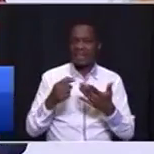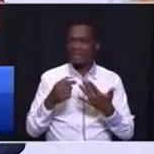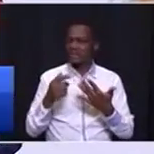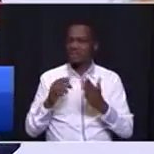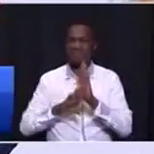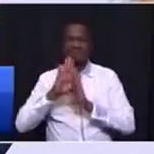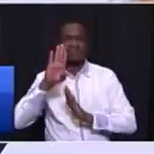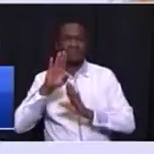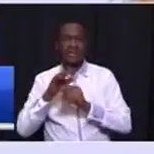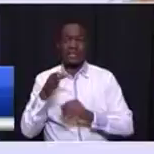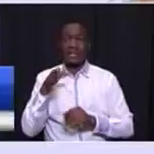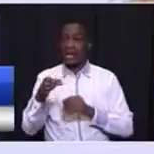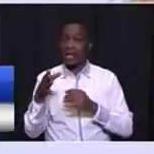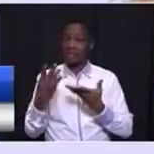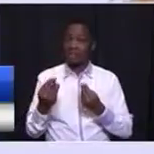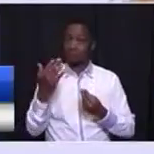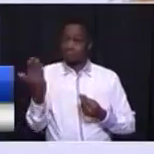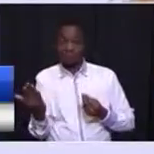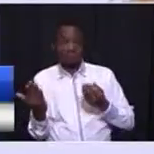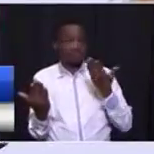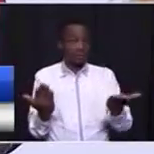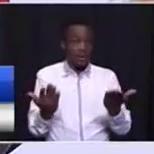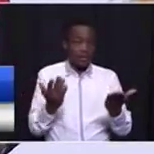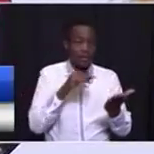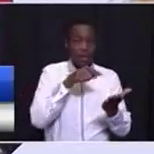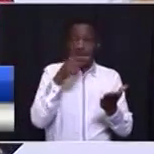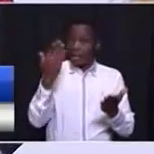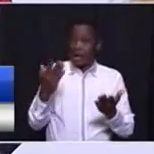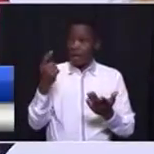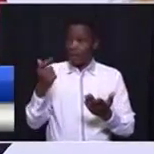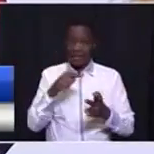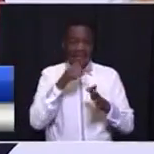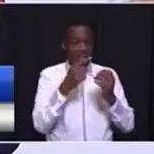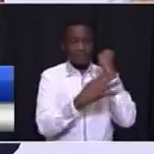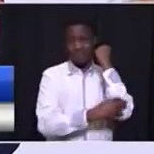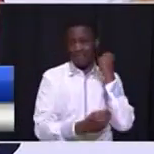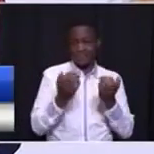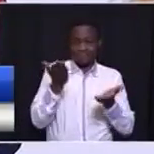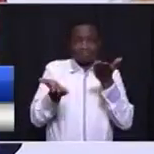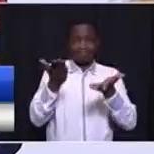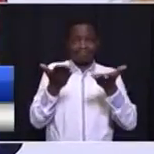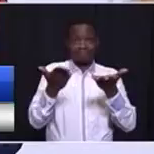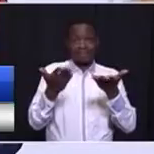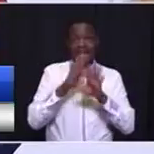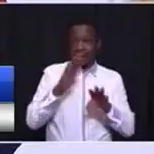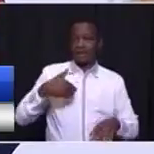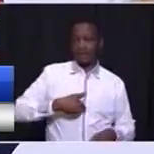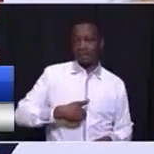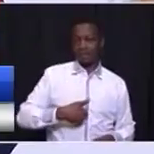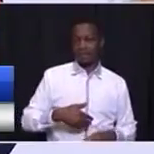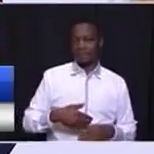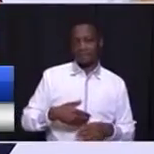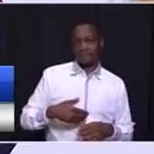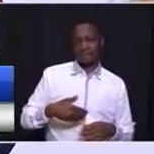exist side by side with acute poverty and hunger. This